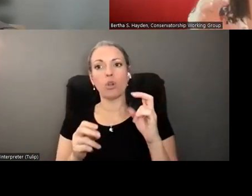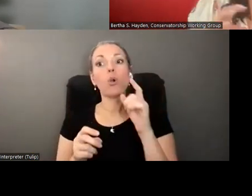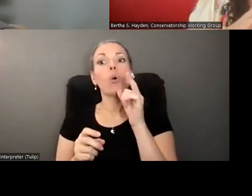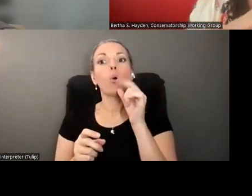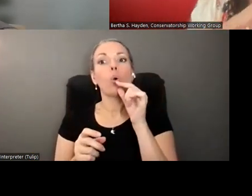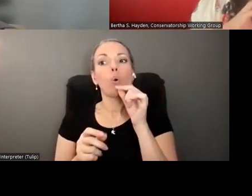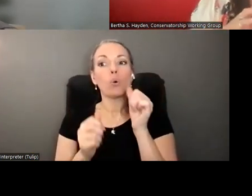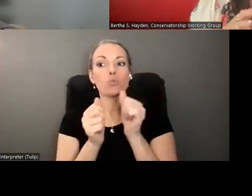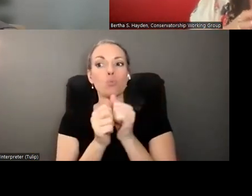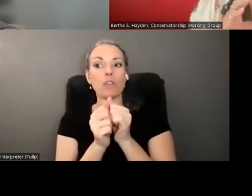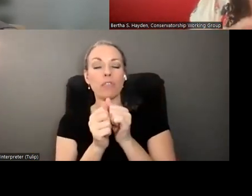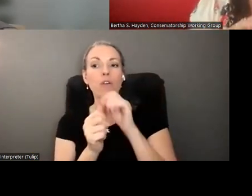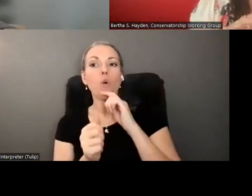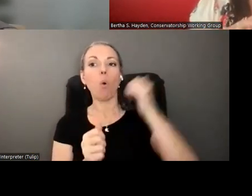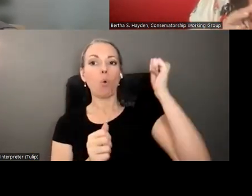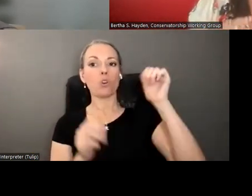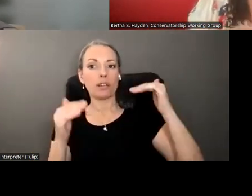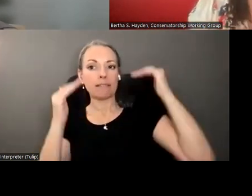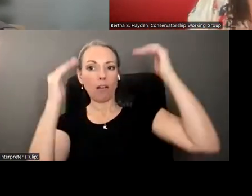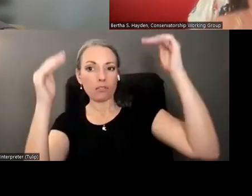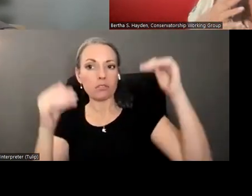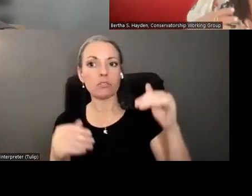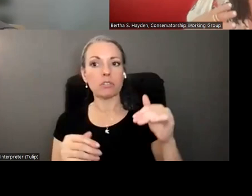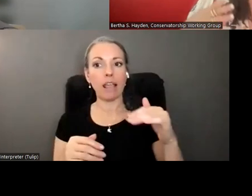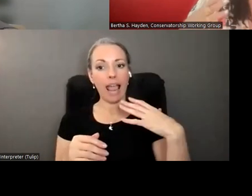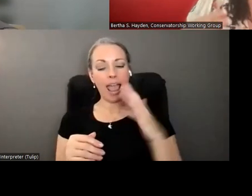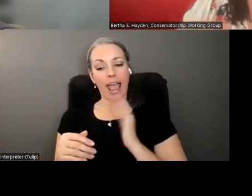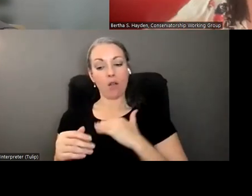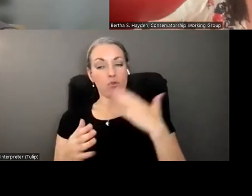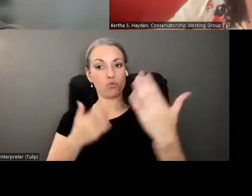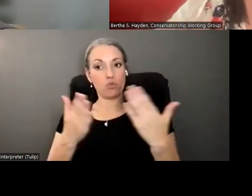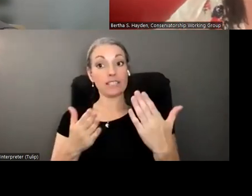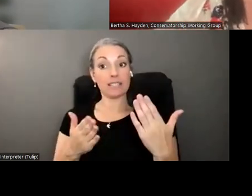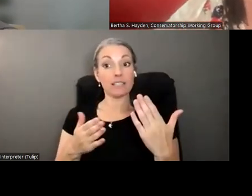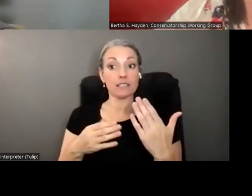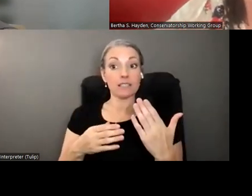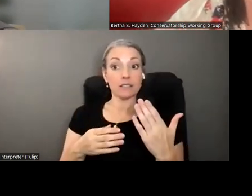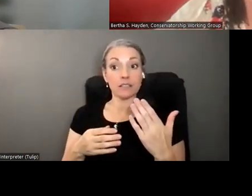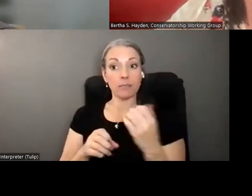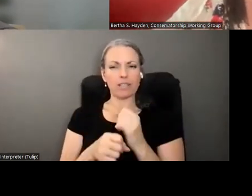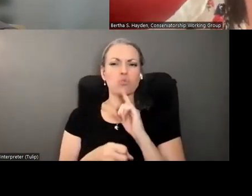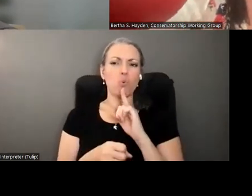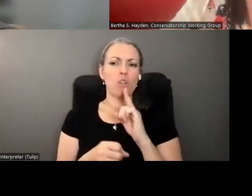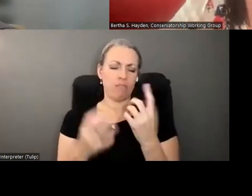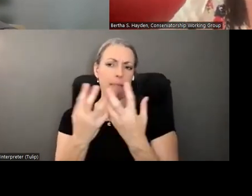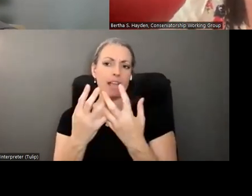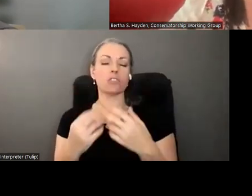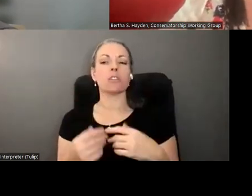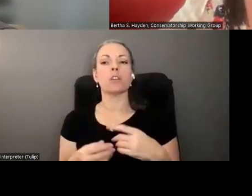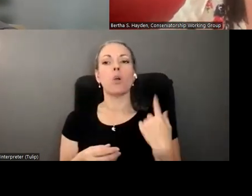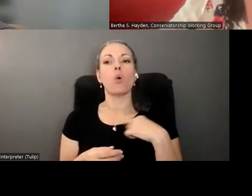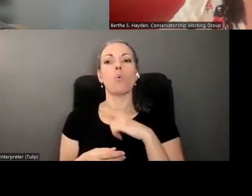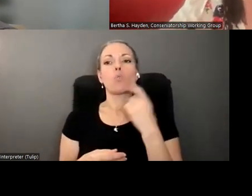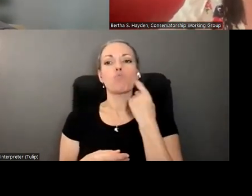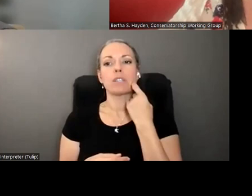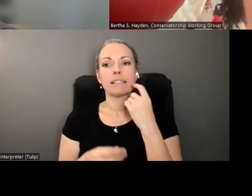older adults and what and make sure that our outreach and our in services and as we kicked off um when we were talking about the um when somebody